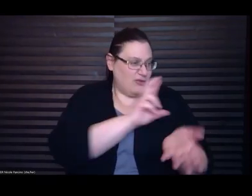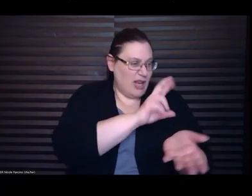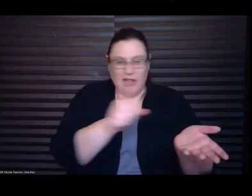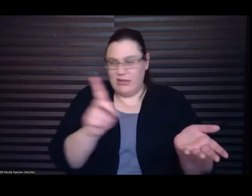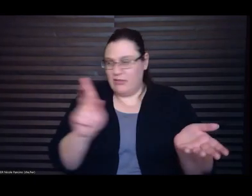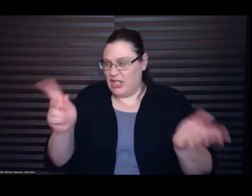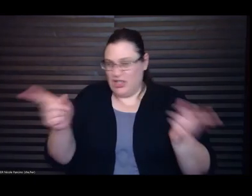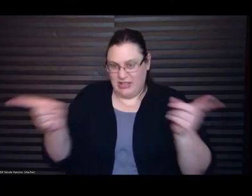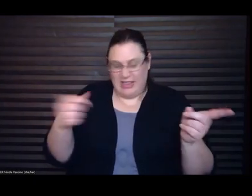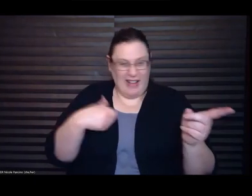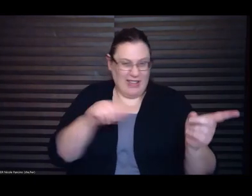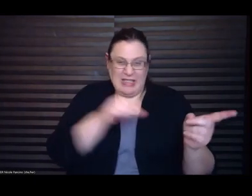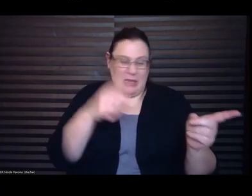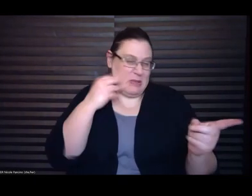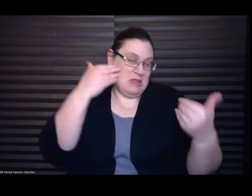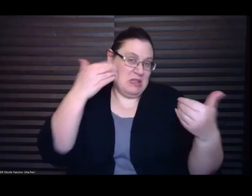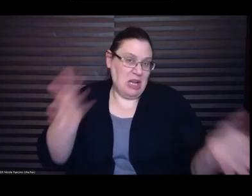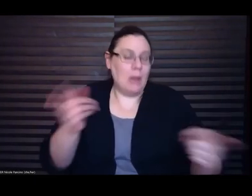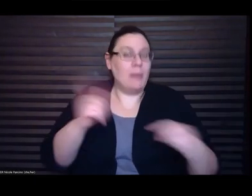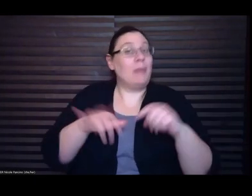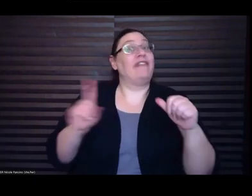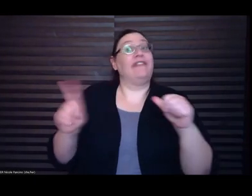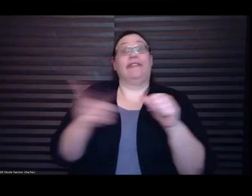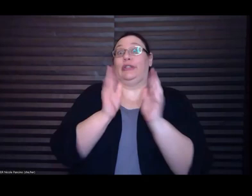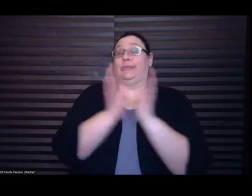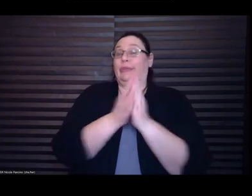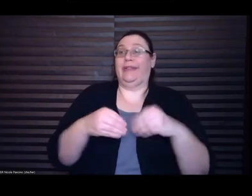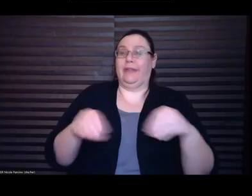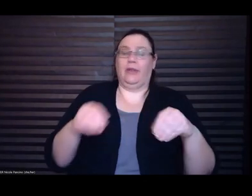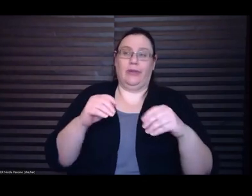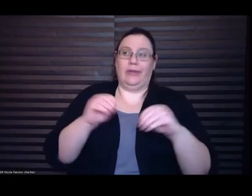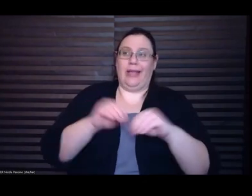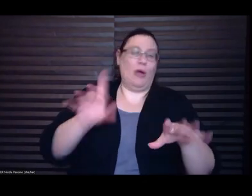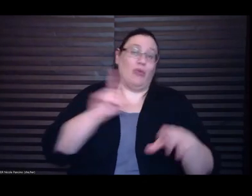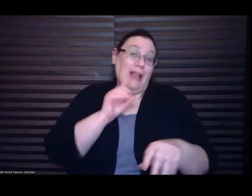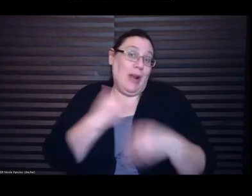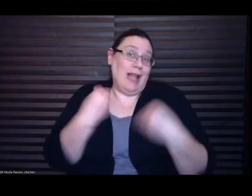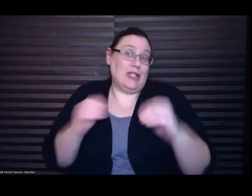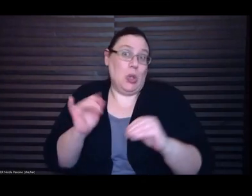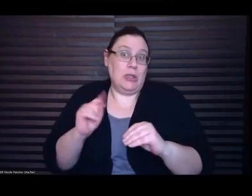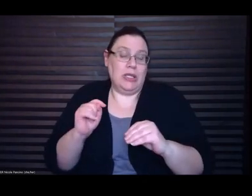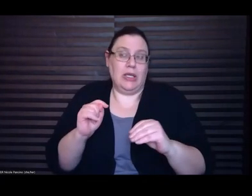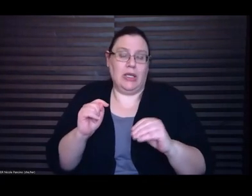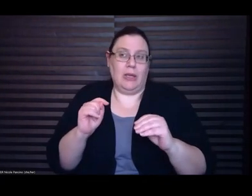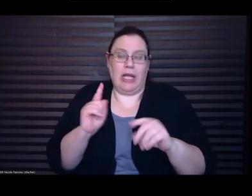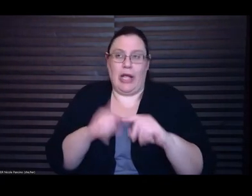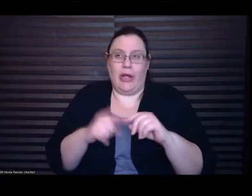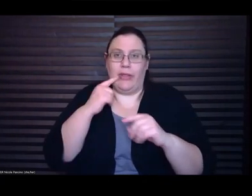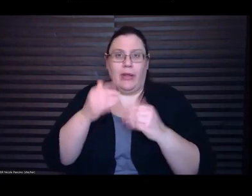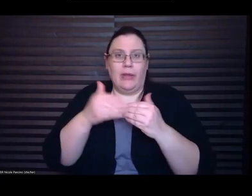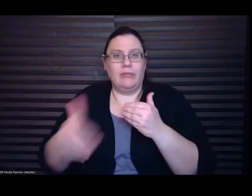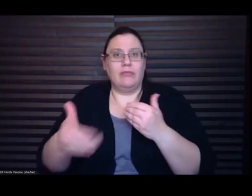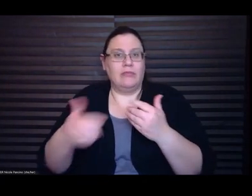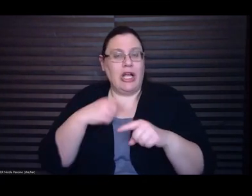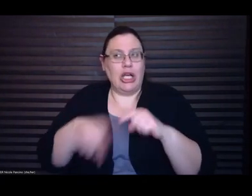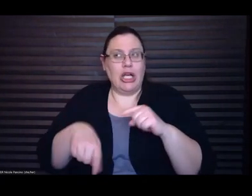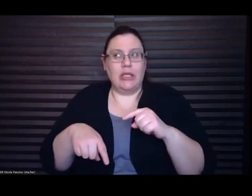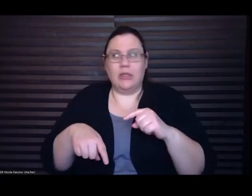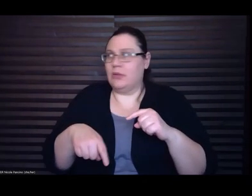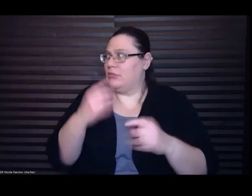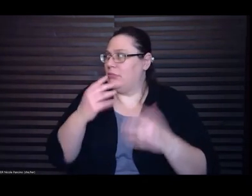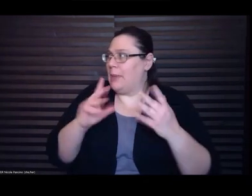it I like couldn't see past it like I was like maybe I only have one book in me and this is the book and like you know it felt like